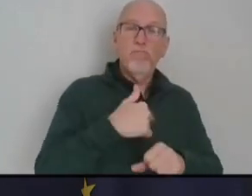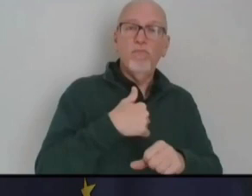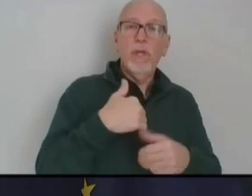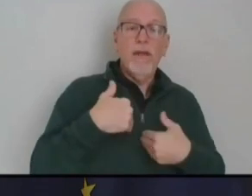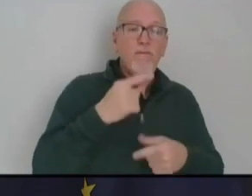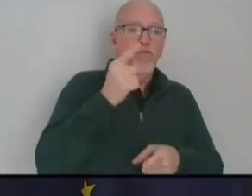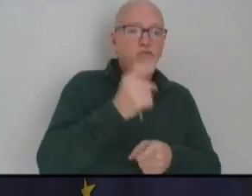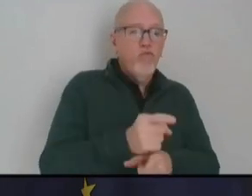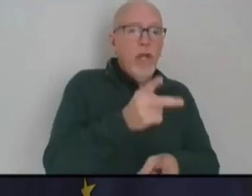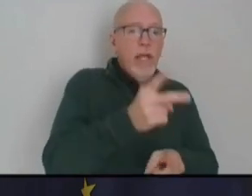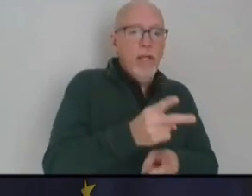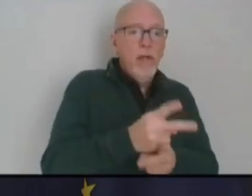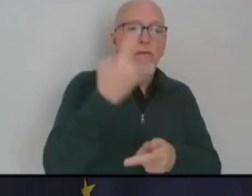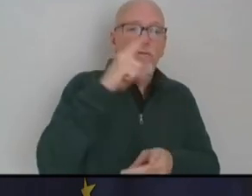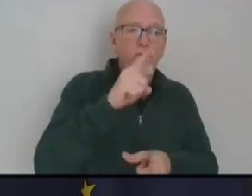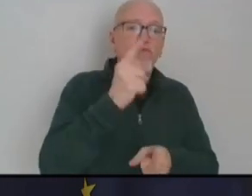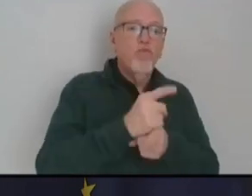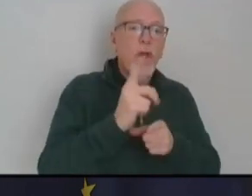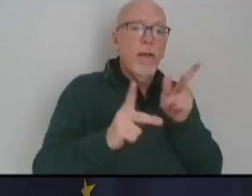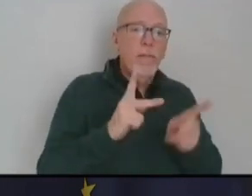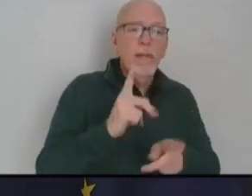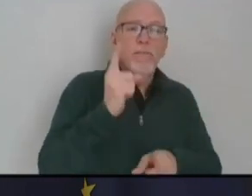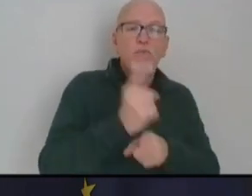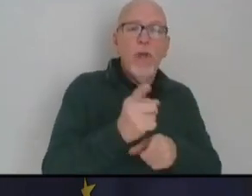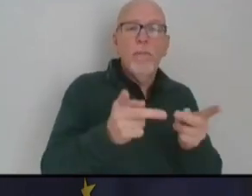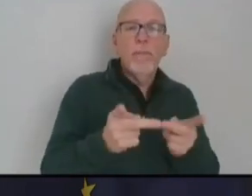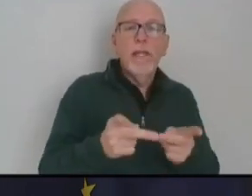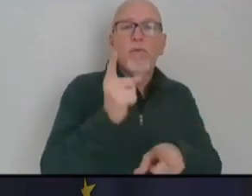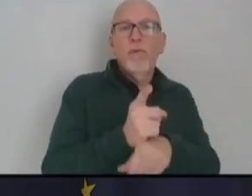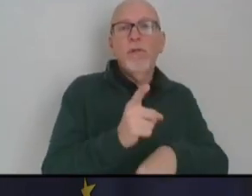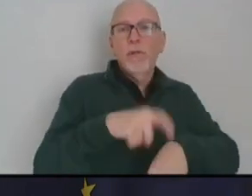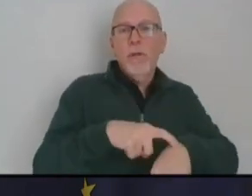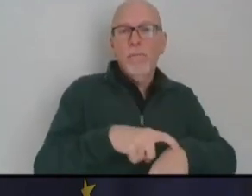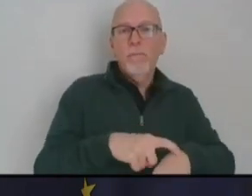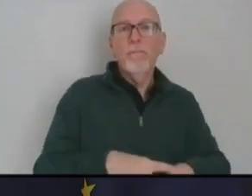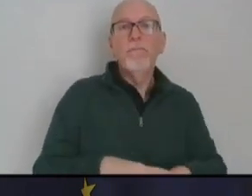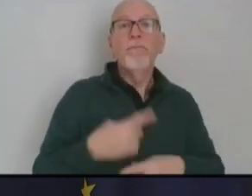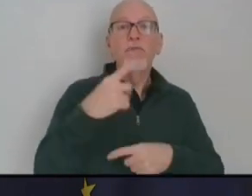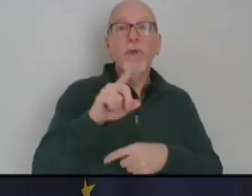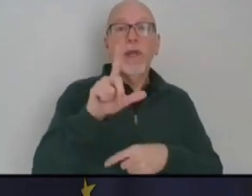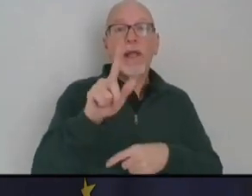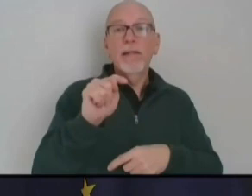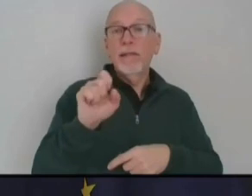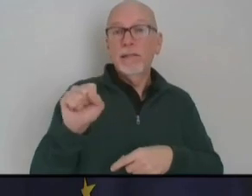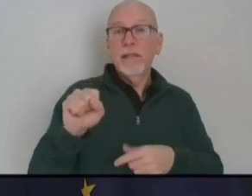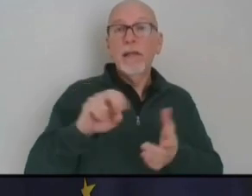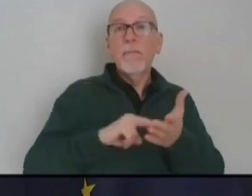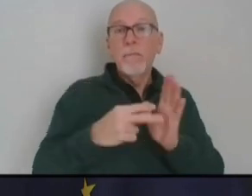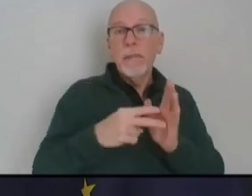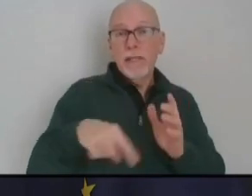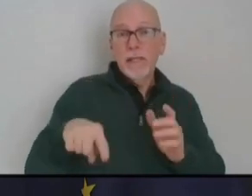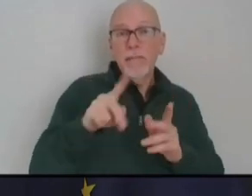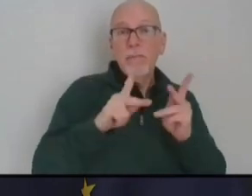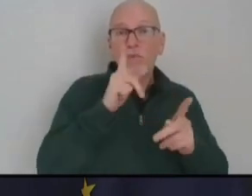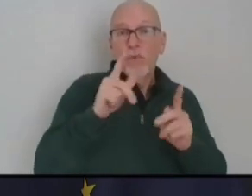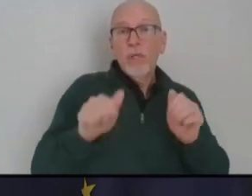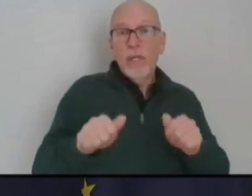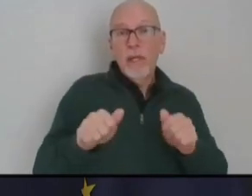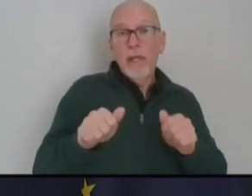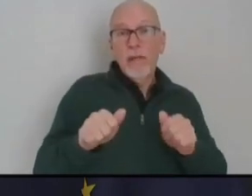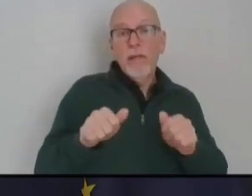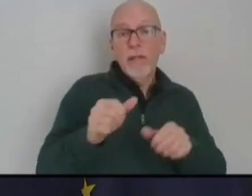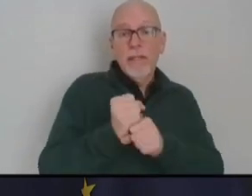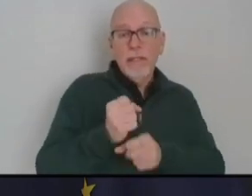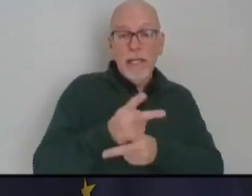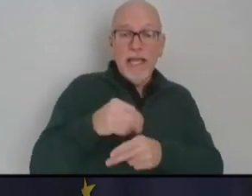to the right individual at the right place at the right time. And in terms of LTSS, that means for those individuals who can receive care in their home,